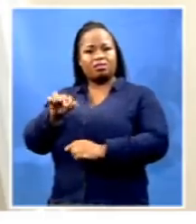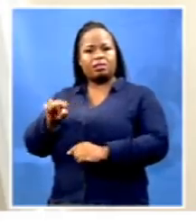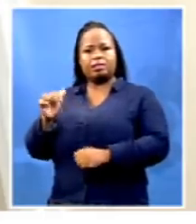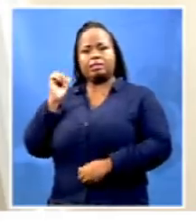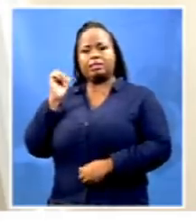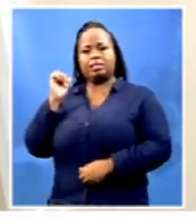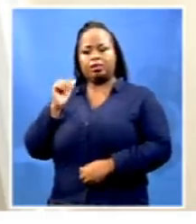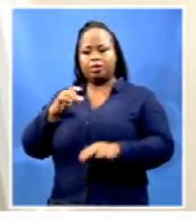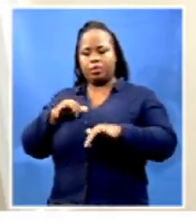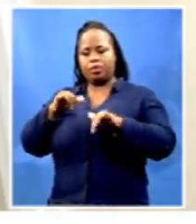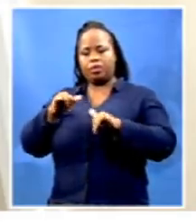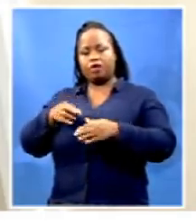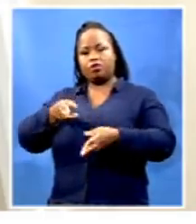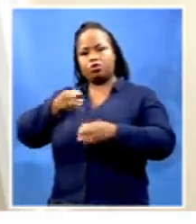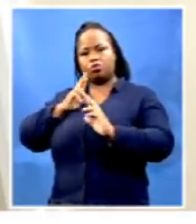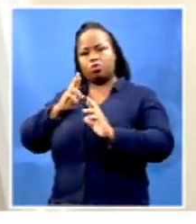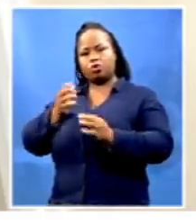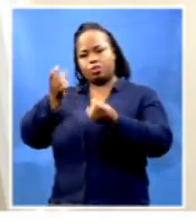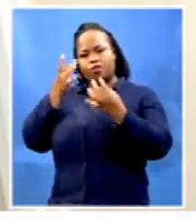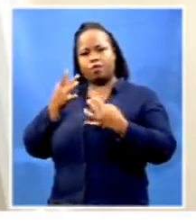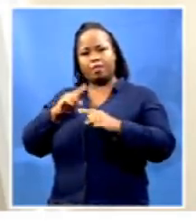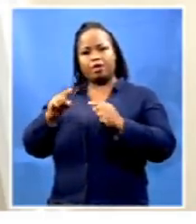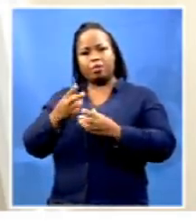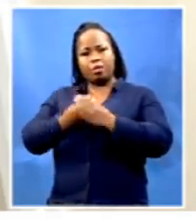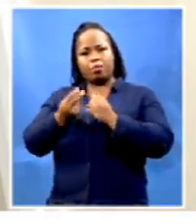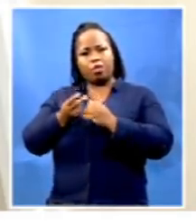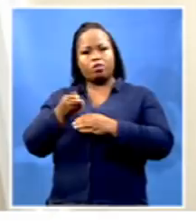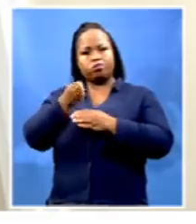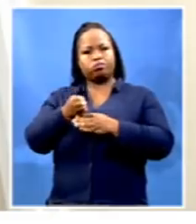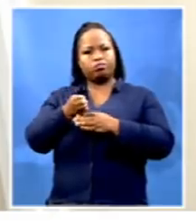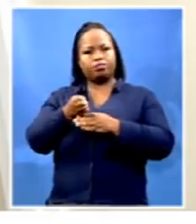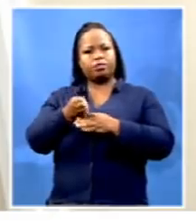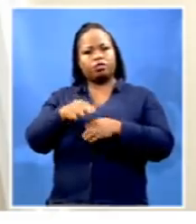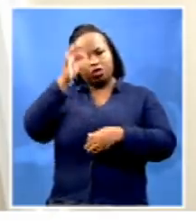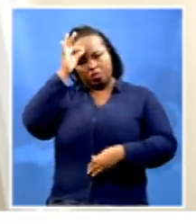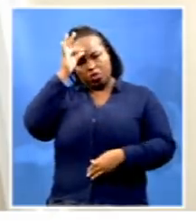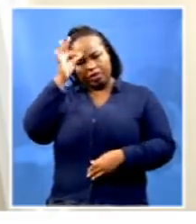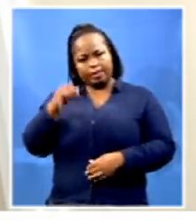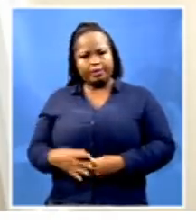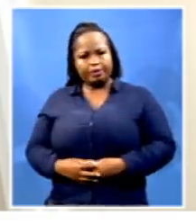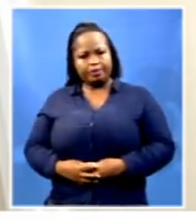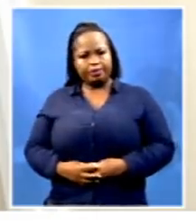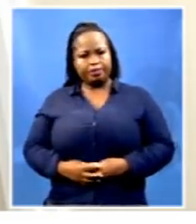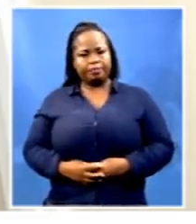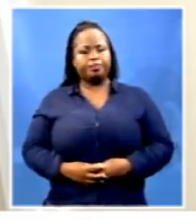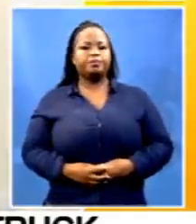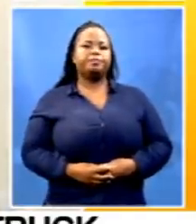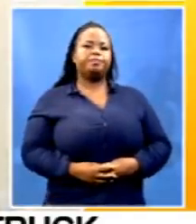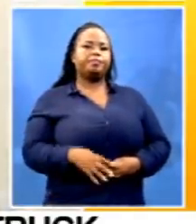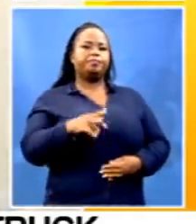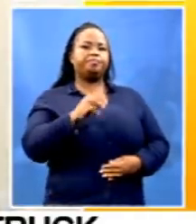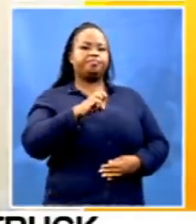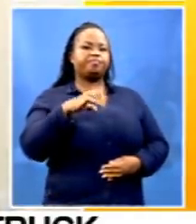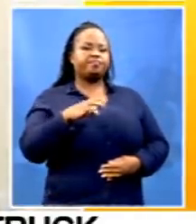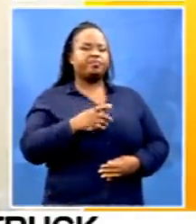We'll wait for the report. But both vehicles were taken to the police station. Emisi, I'm